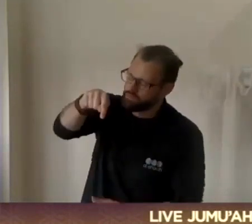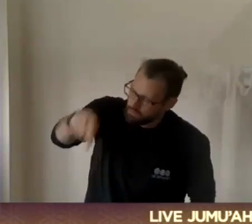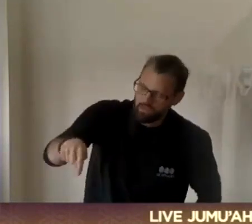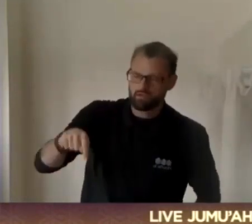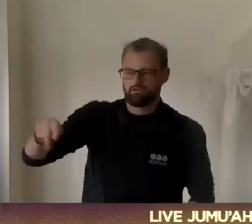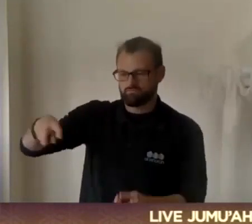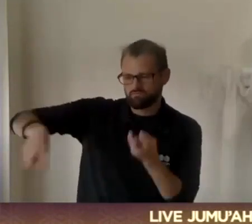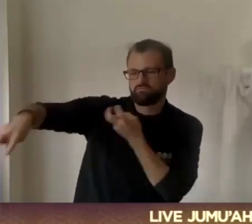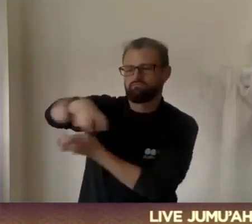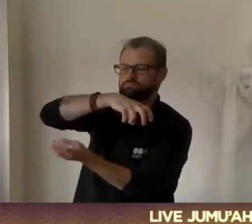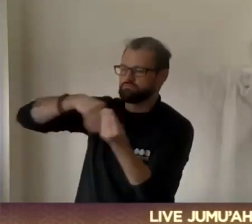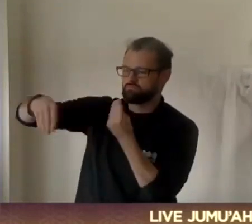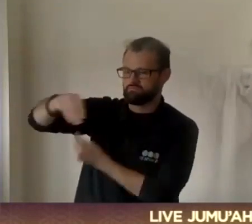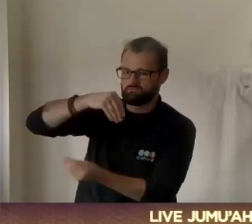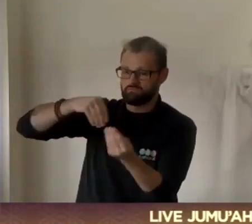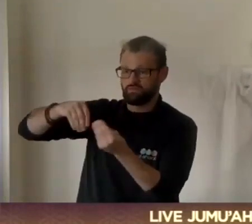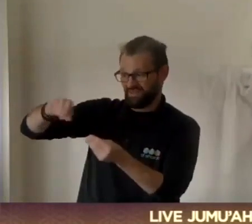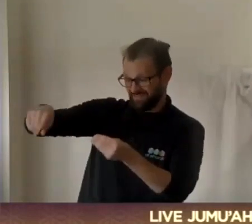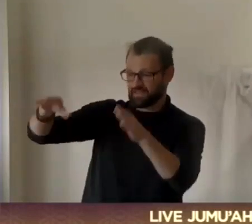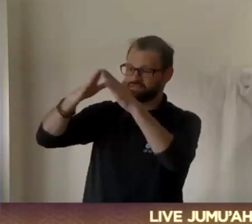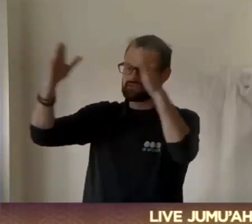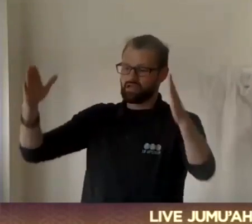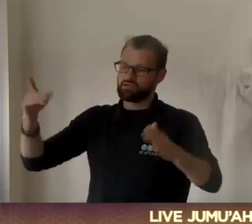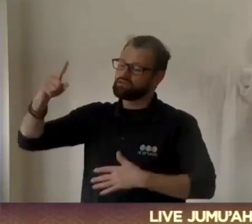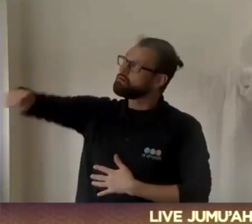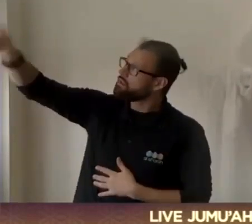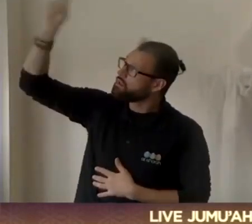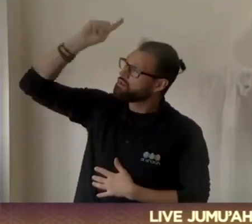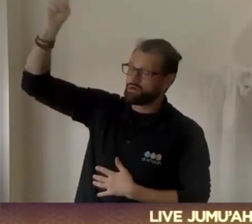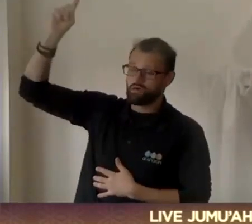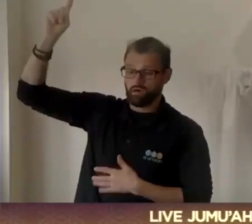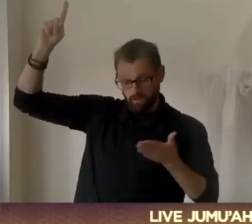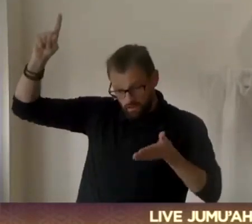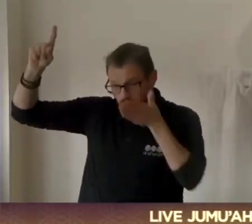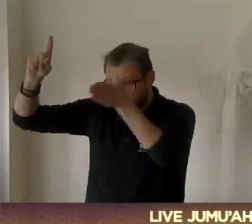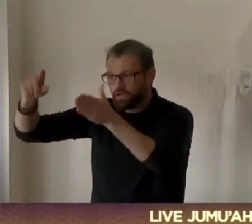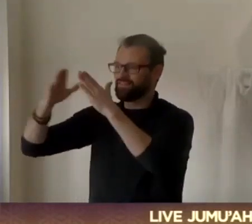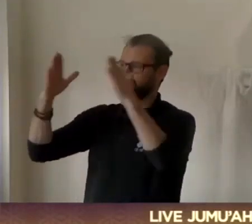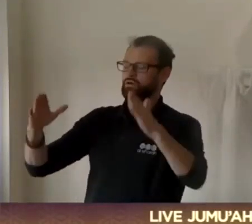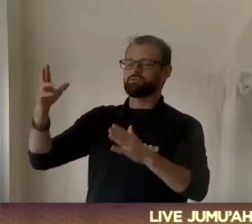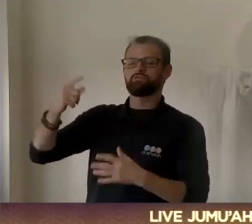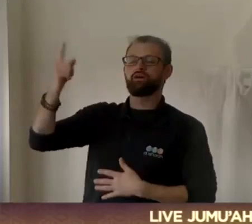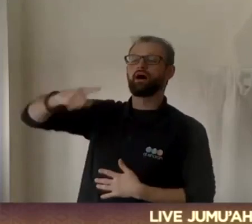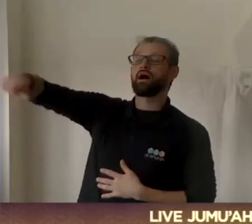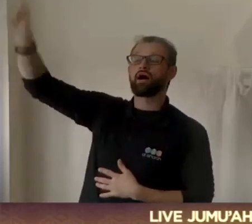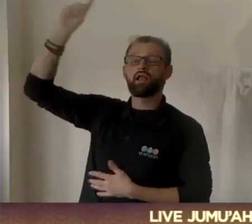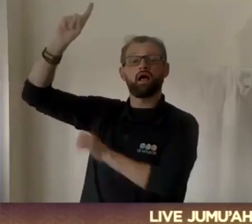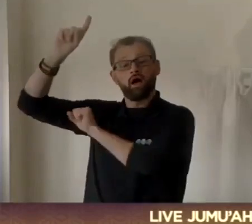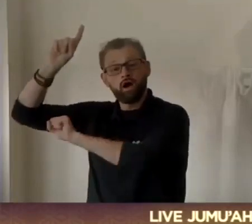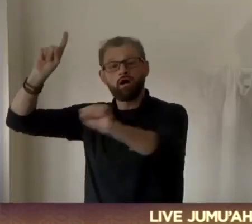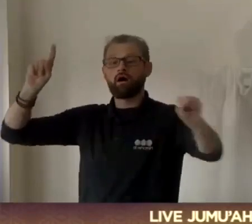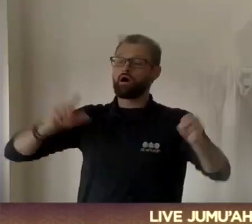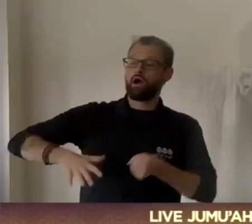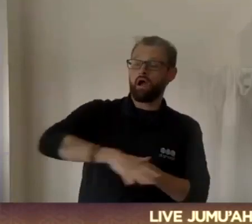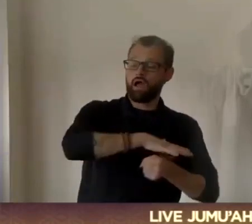and sisters, this is also a house of Allah. Those who frequent the houses of Allah in their own areas,